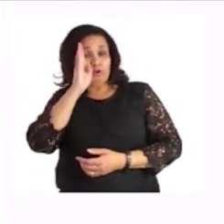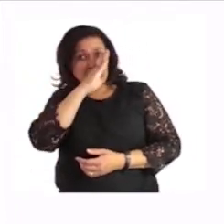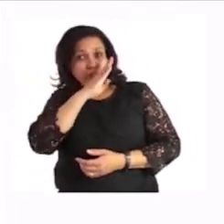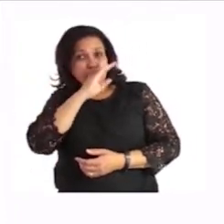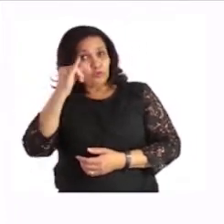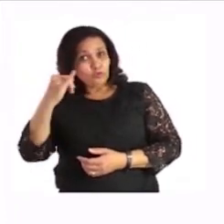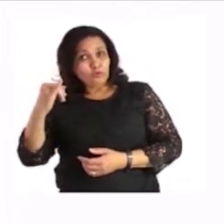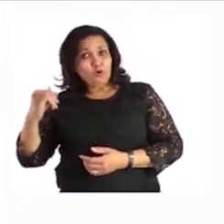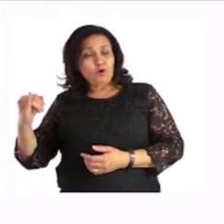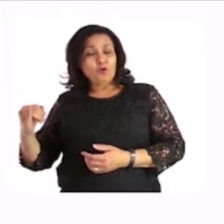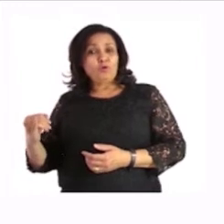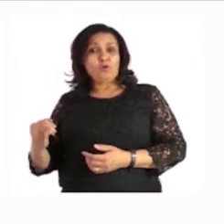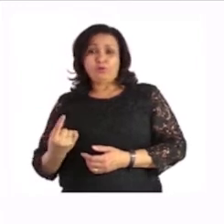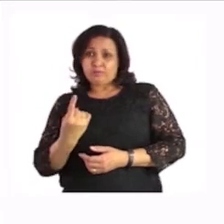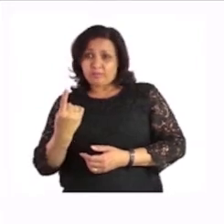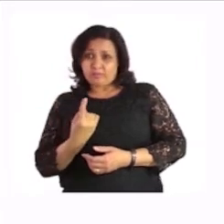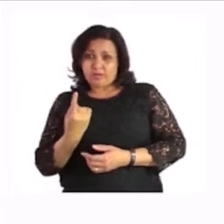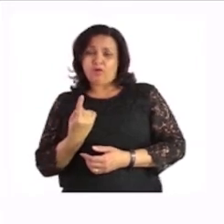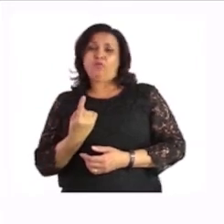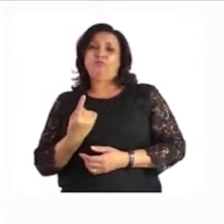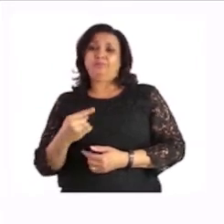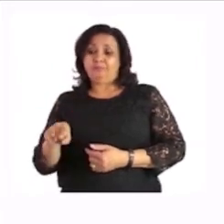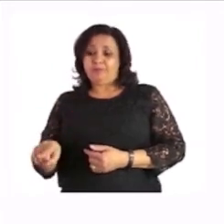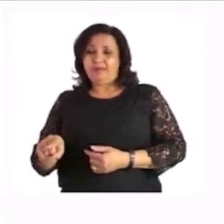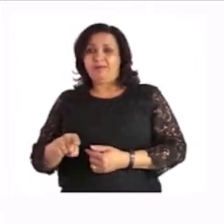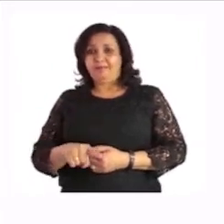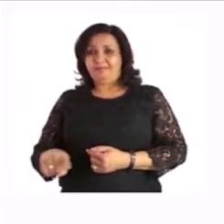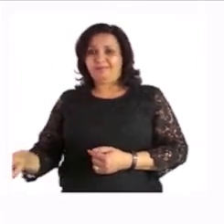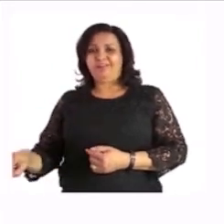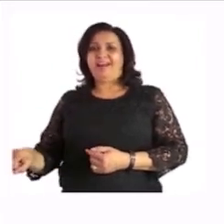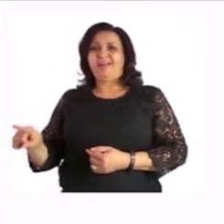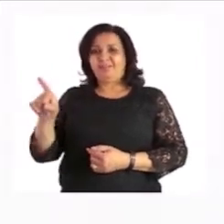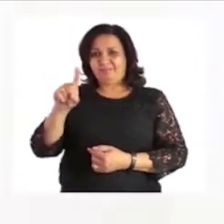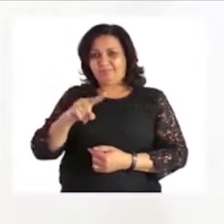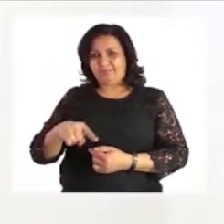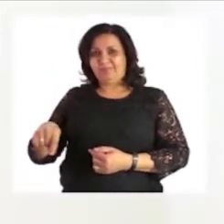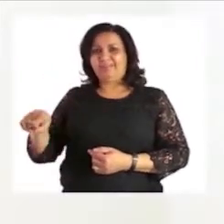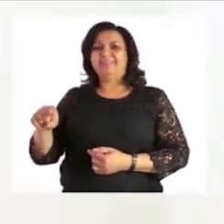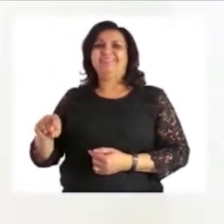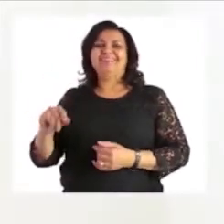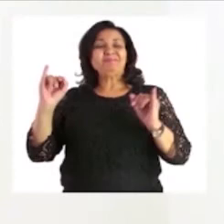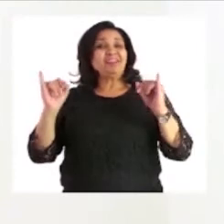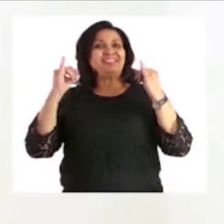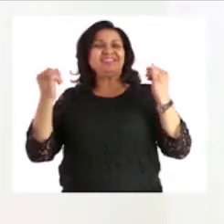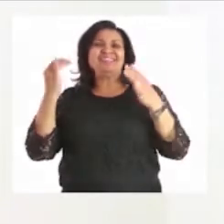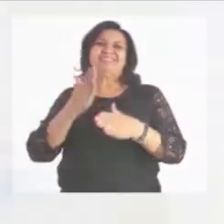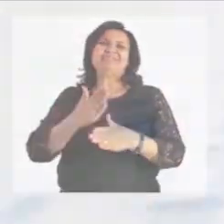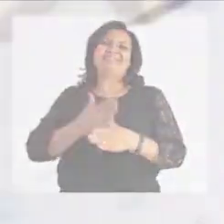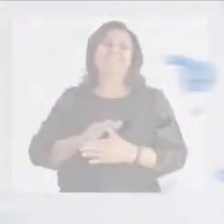the circle on the empty space there. Hope you will enjoy this lesson.